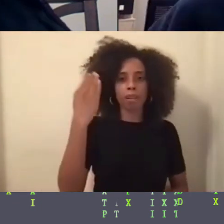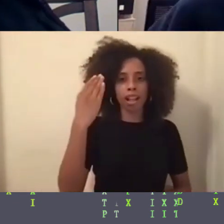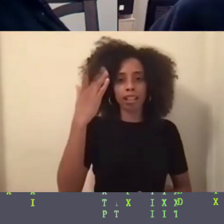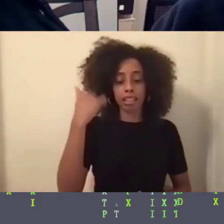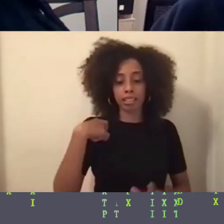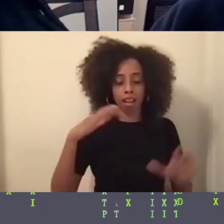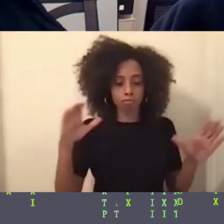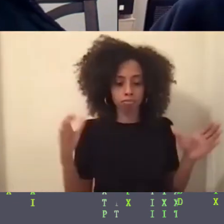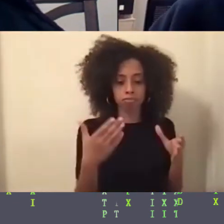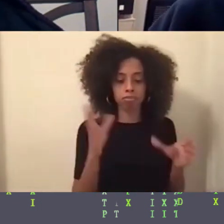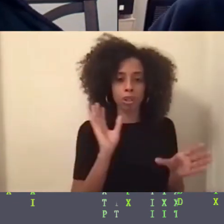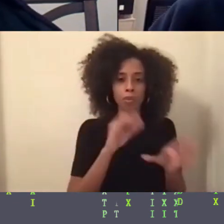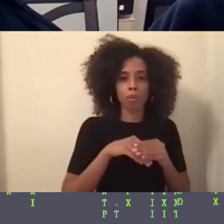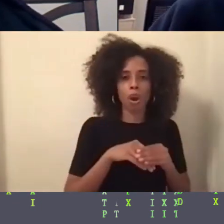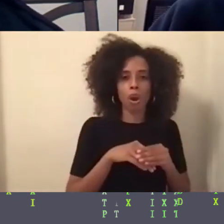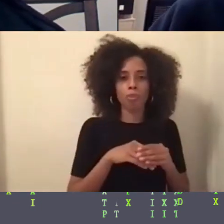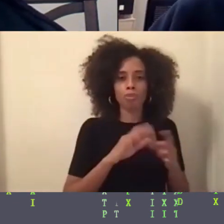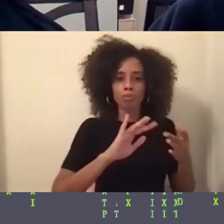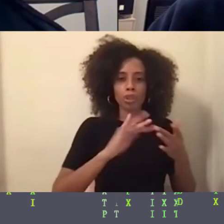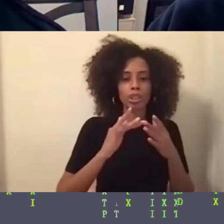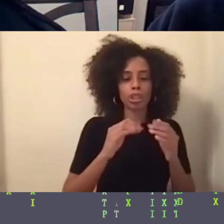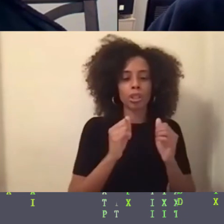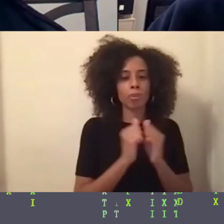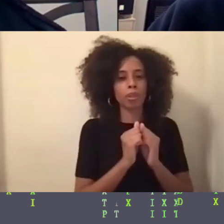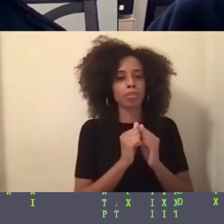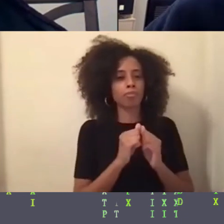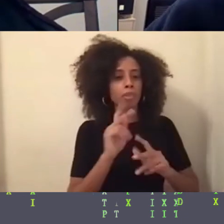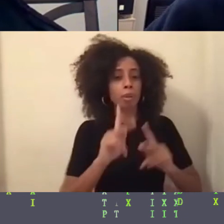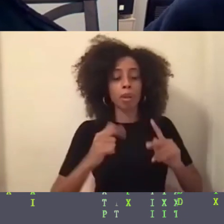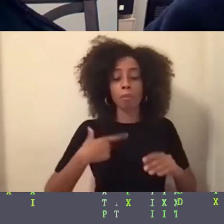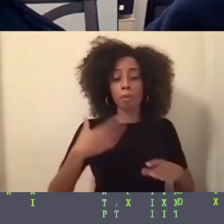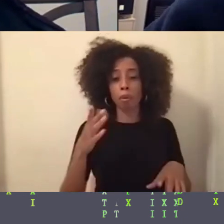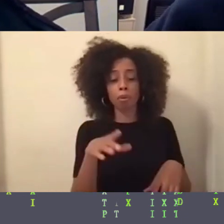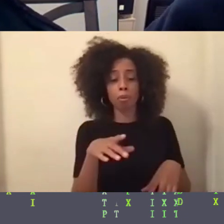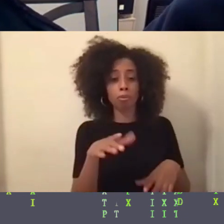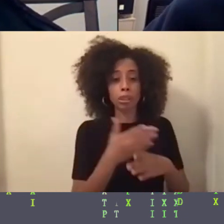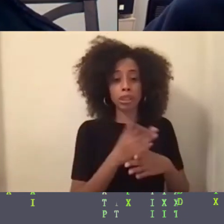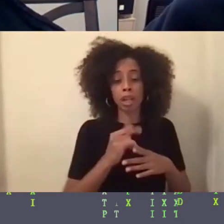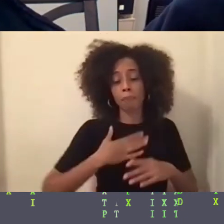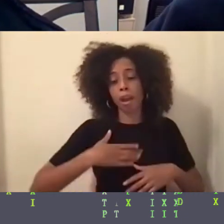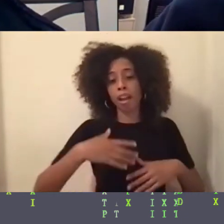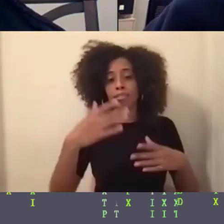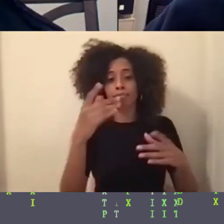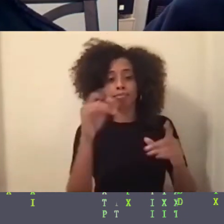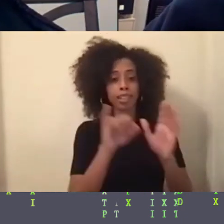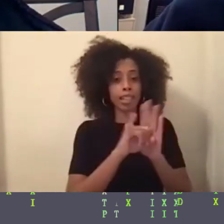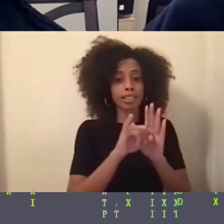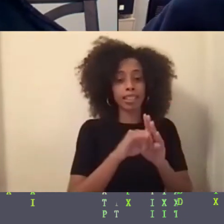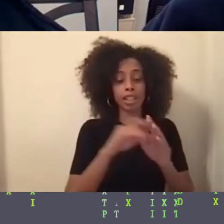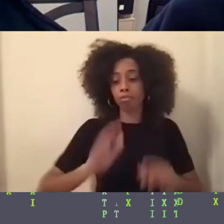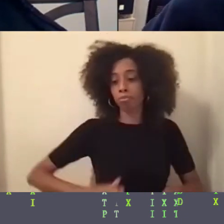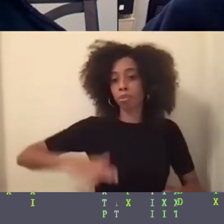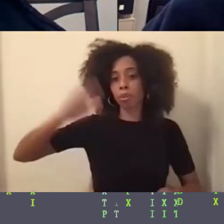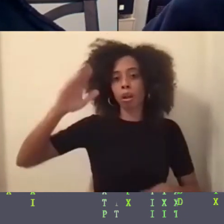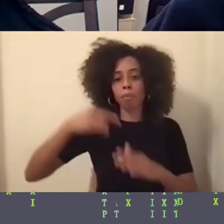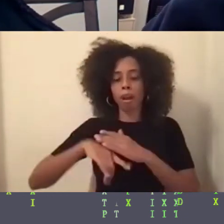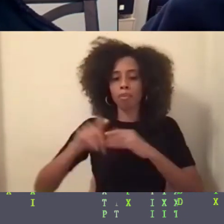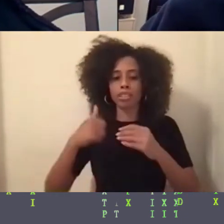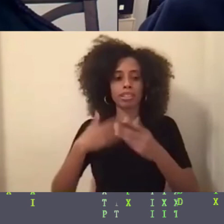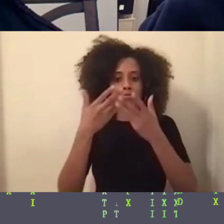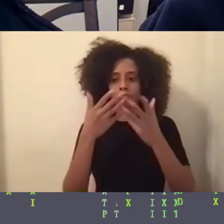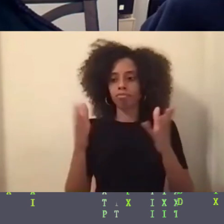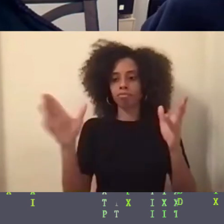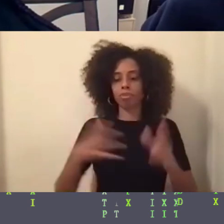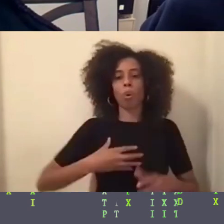virtually more people that share my identity. Um, I group, um, I just exist in a lot of white spaces. So it wasn't something that I had when I was younger.